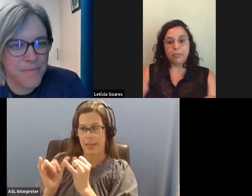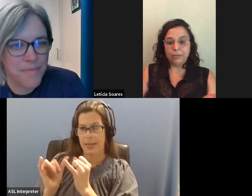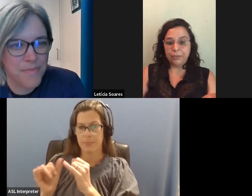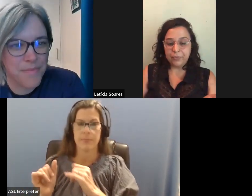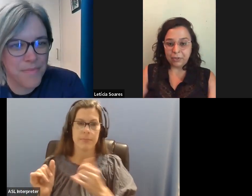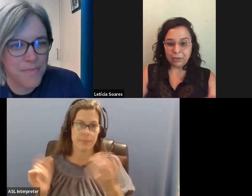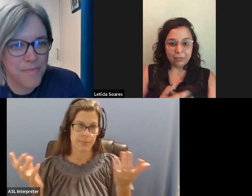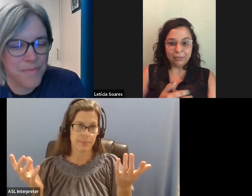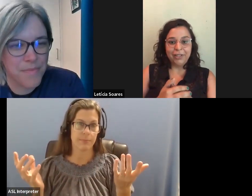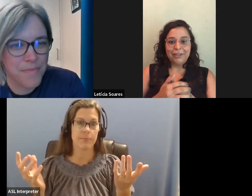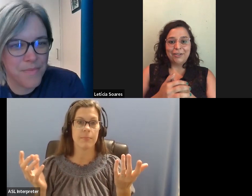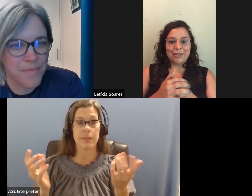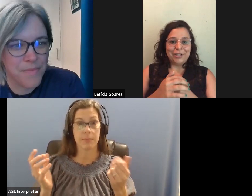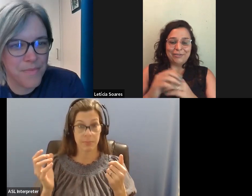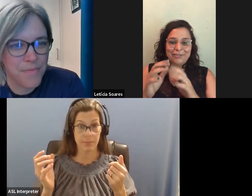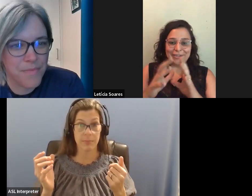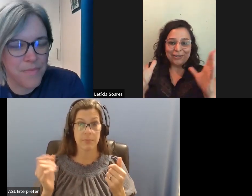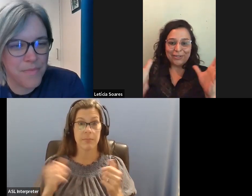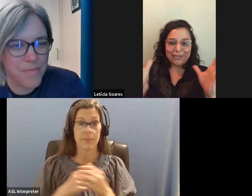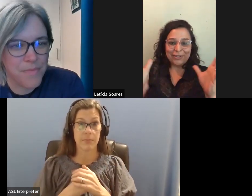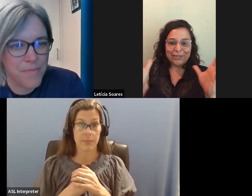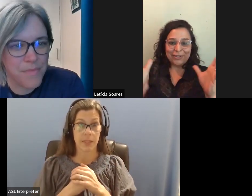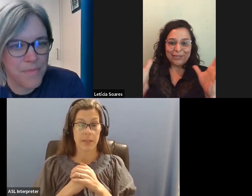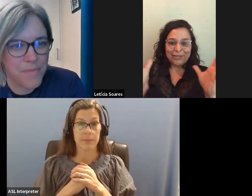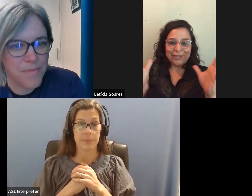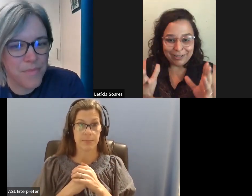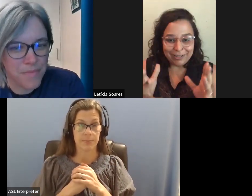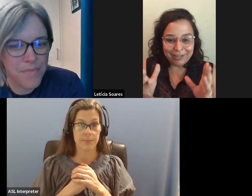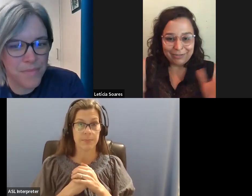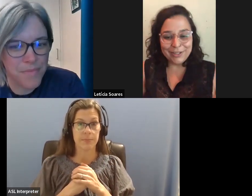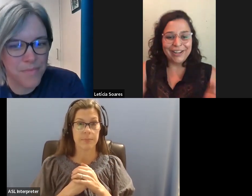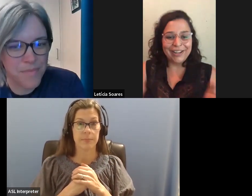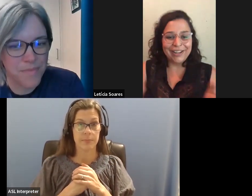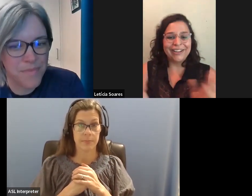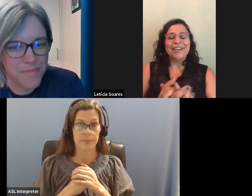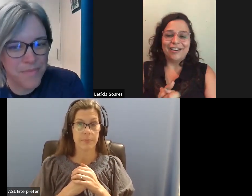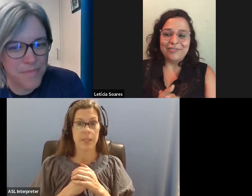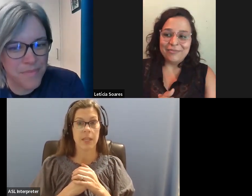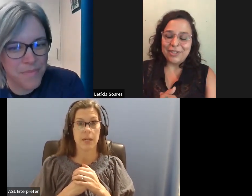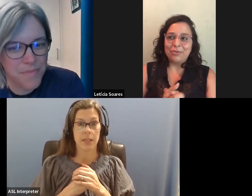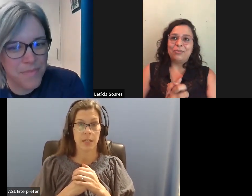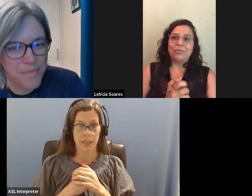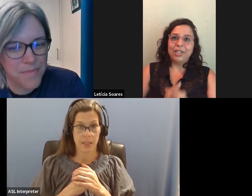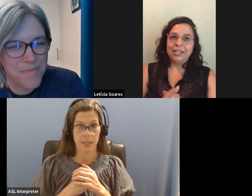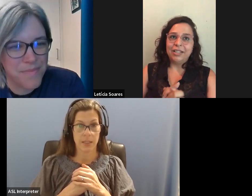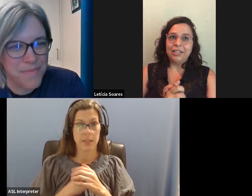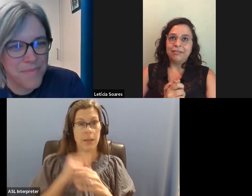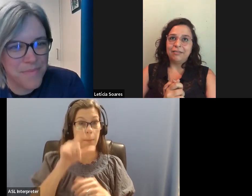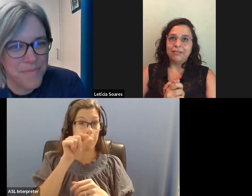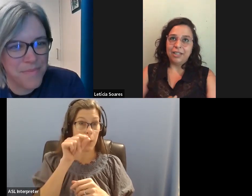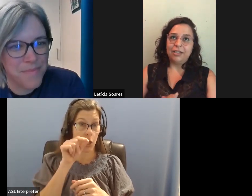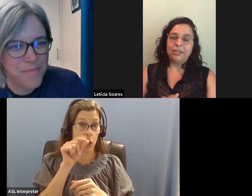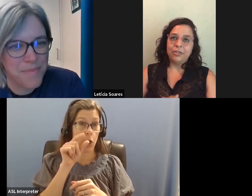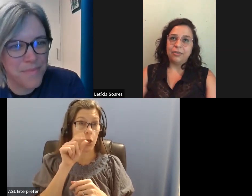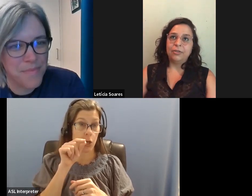Because birds don't leave in a bubble. you know, they, there's not just vacuum and then birds. So